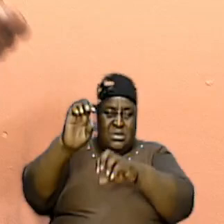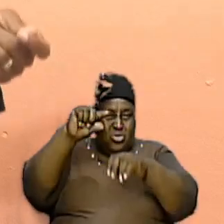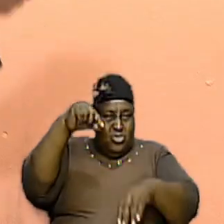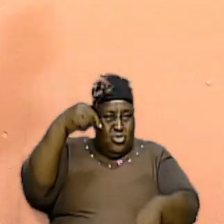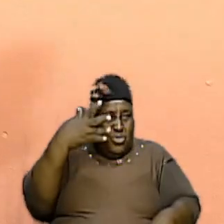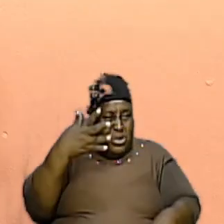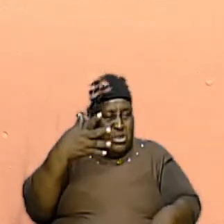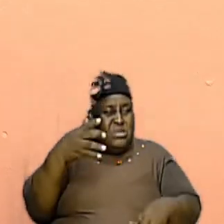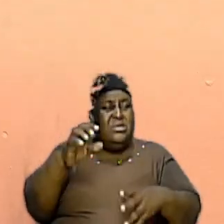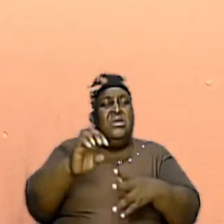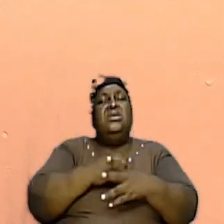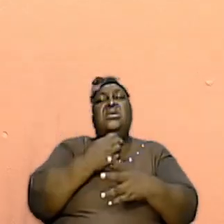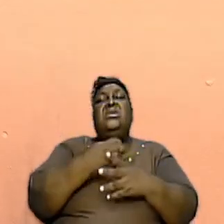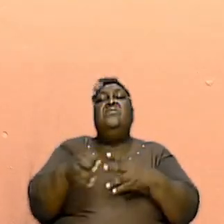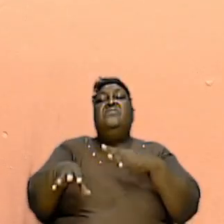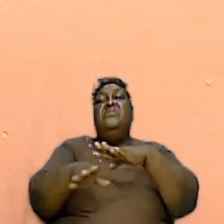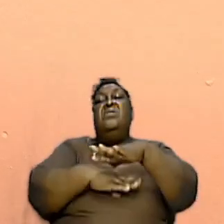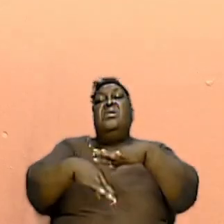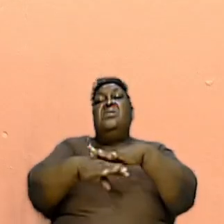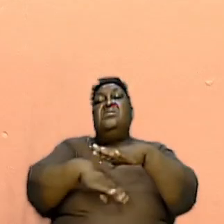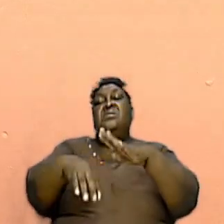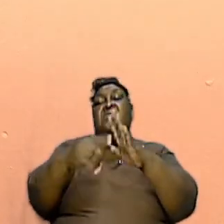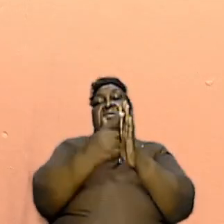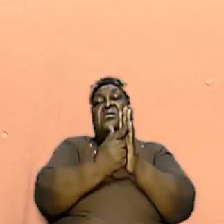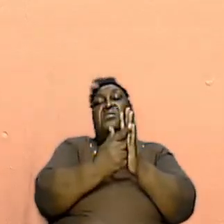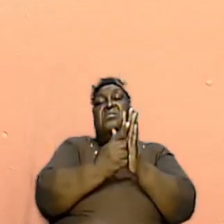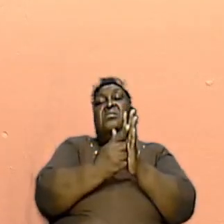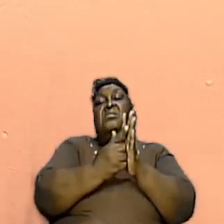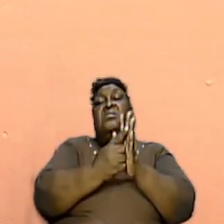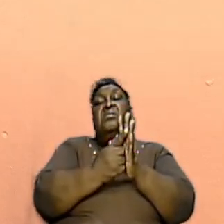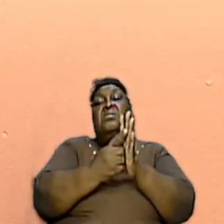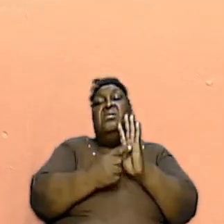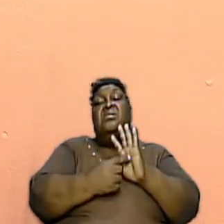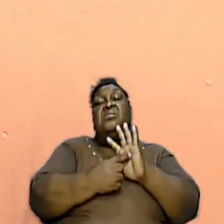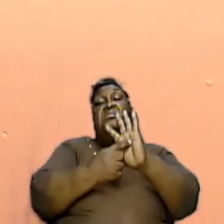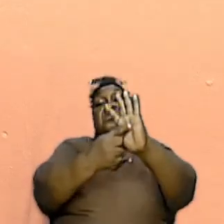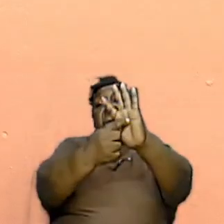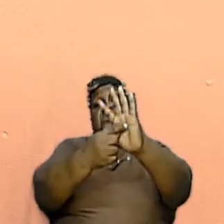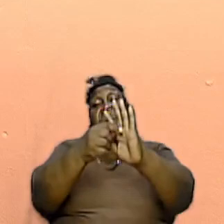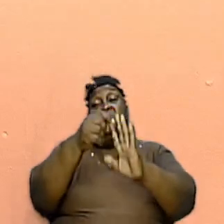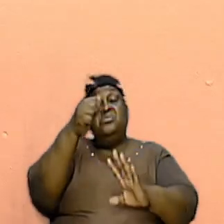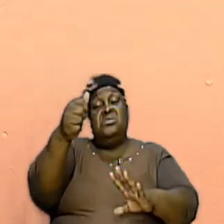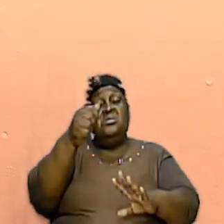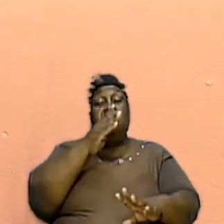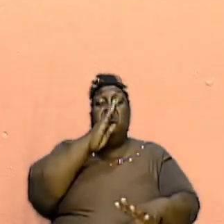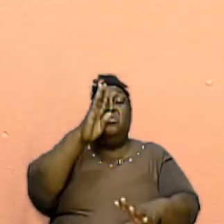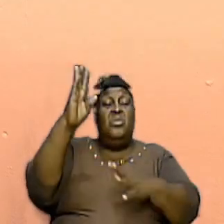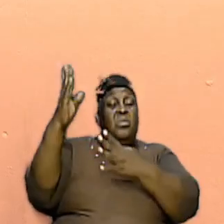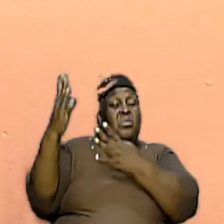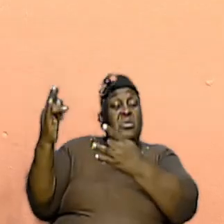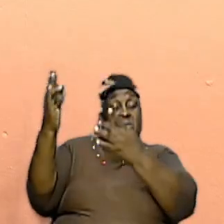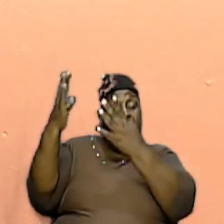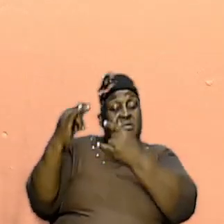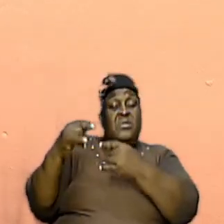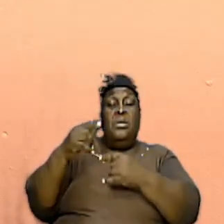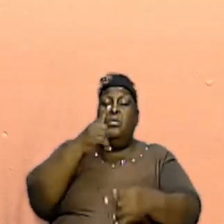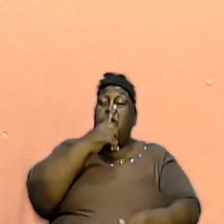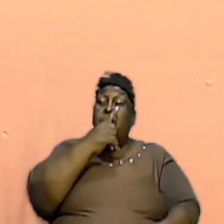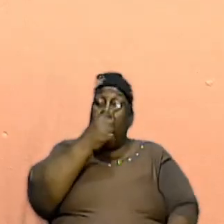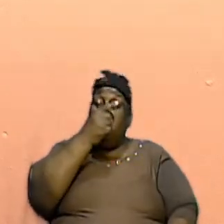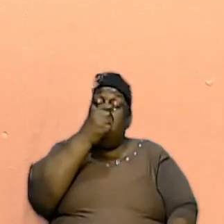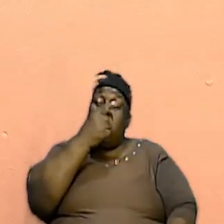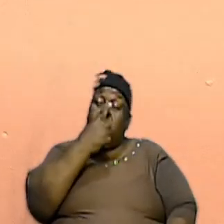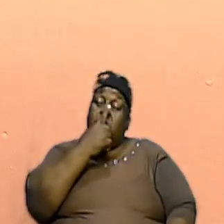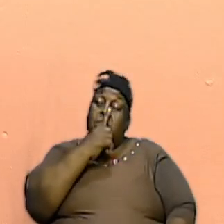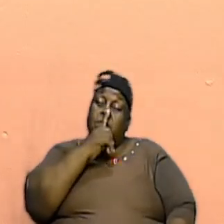even though they were under the law yes he did and he showed himself to be merciful and he showed himself to be patient one time